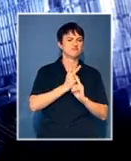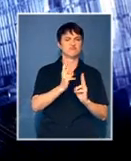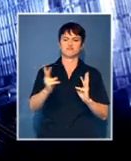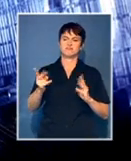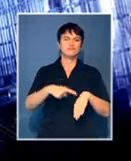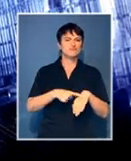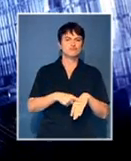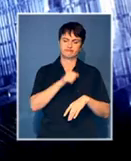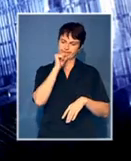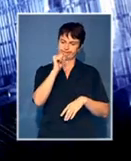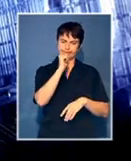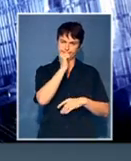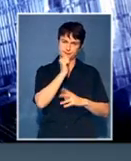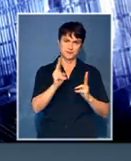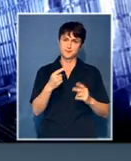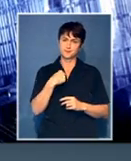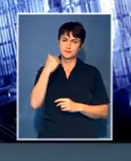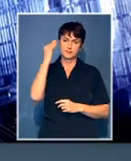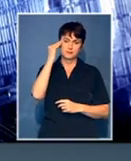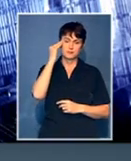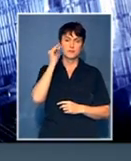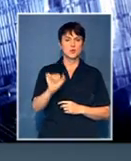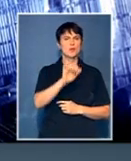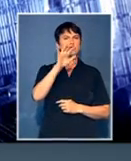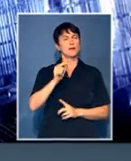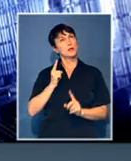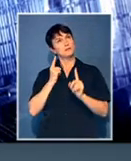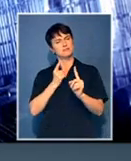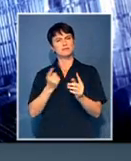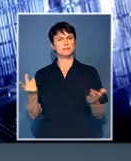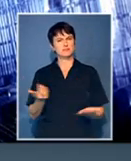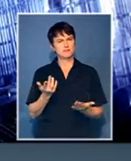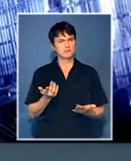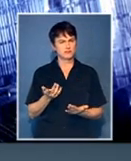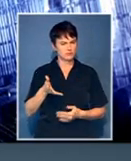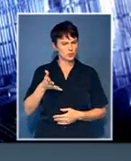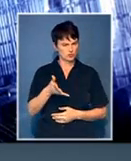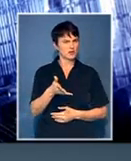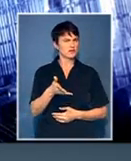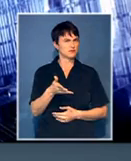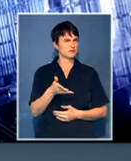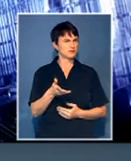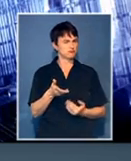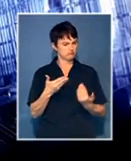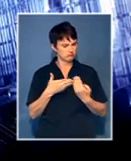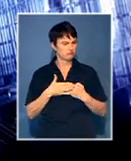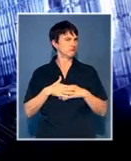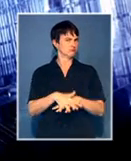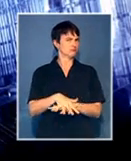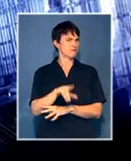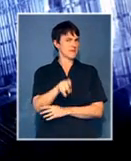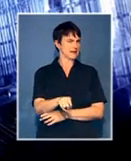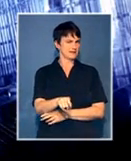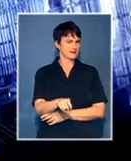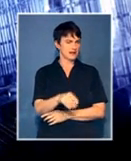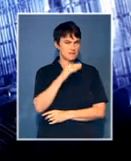We are quite aware that in terms of the mission of the country, there's no university that can afford to become a racial or an ethnic enclave.